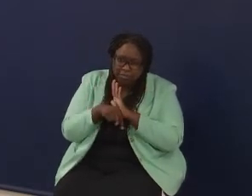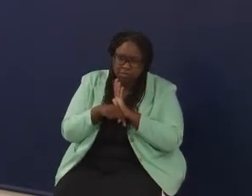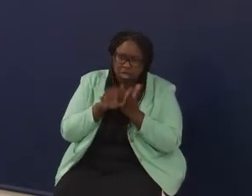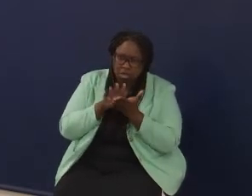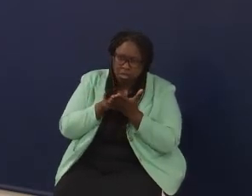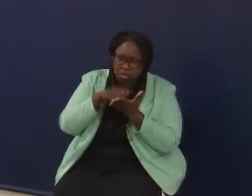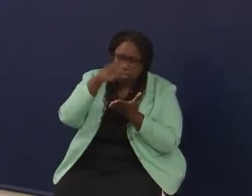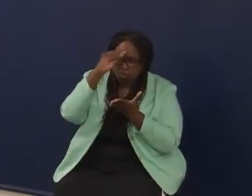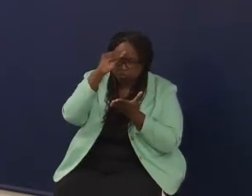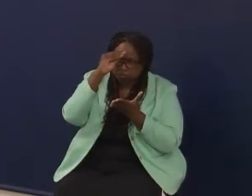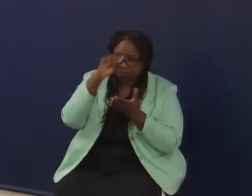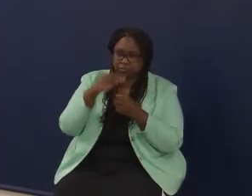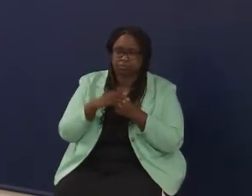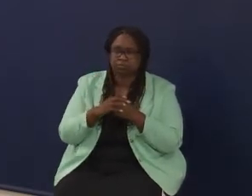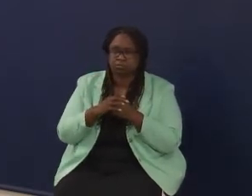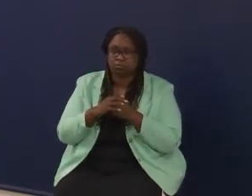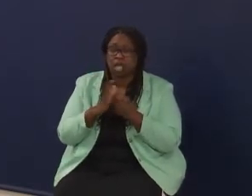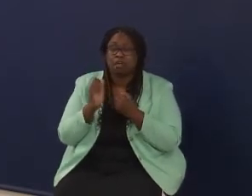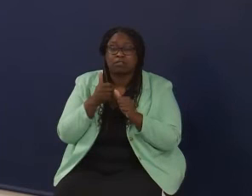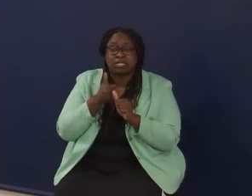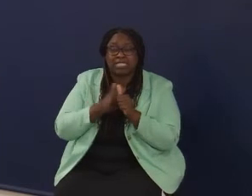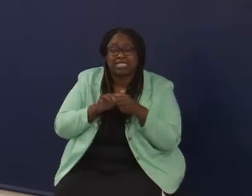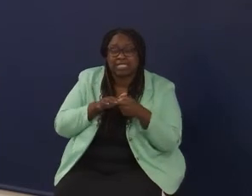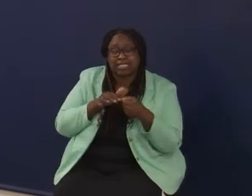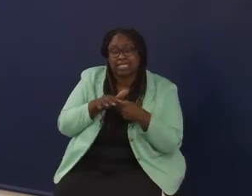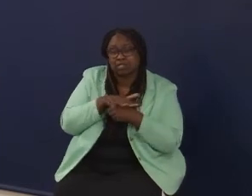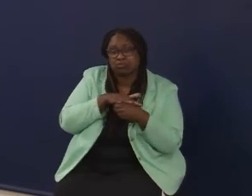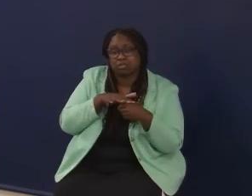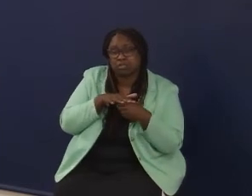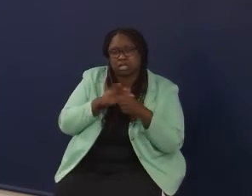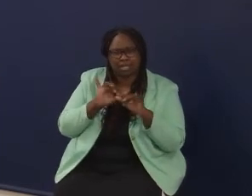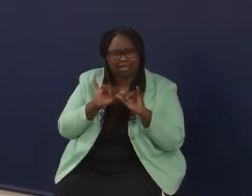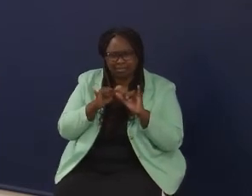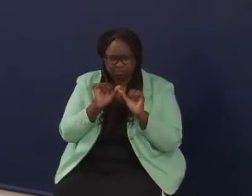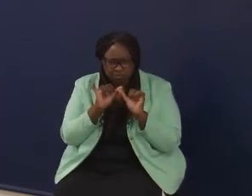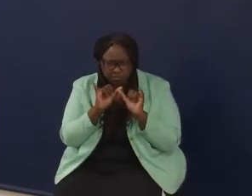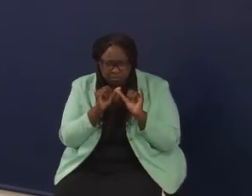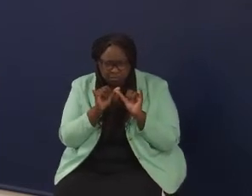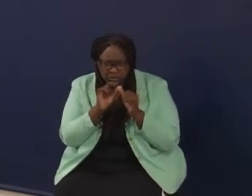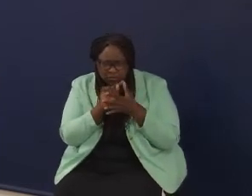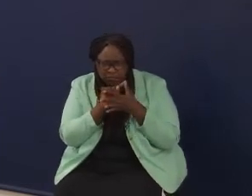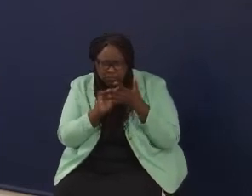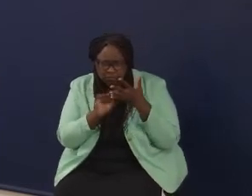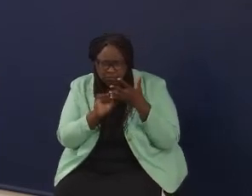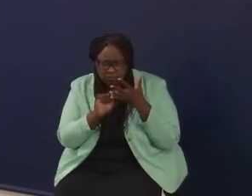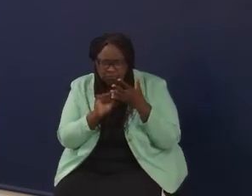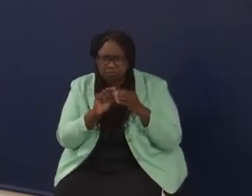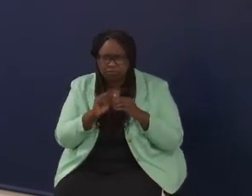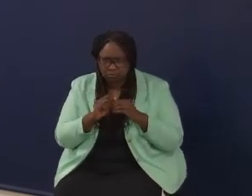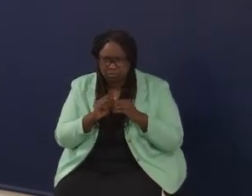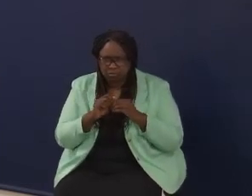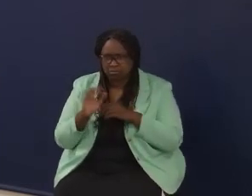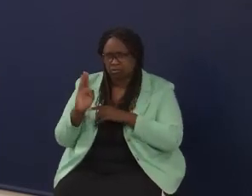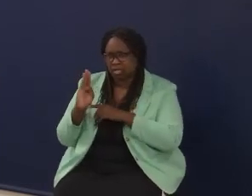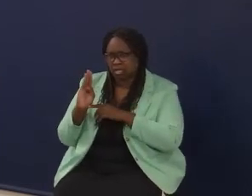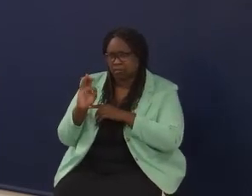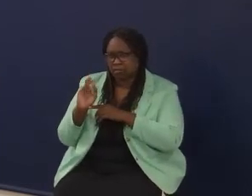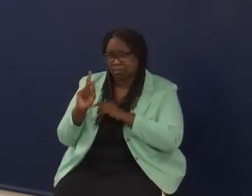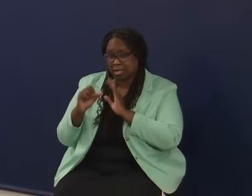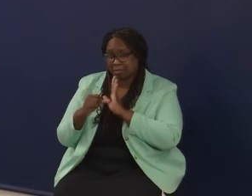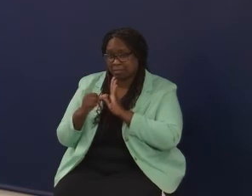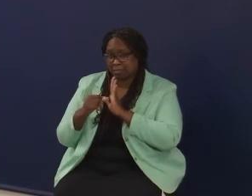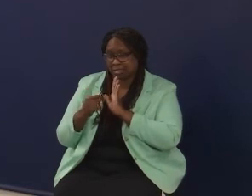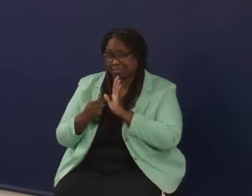saying then for our district is, how do we measure these certain things? And that's where that back page goes, so that